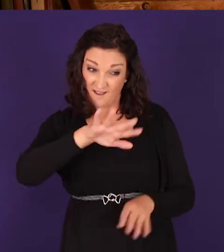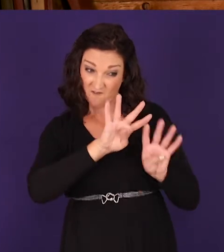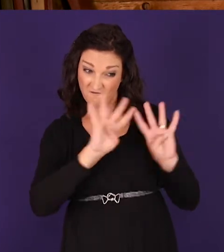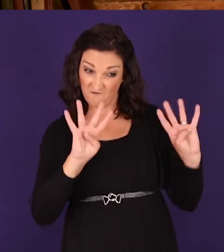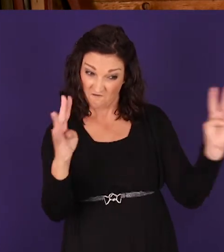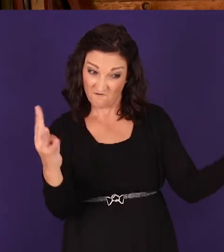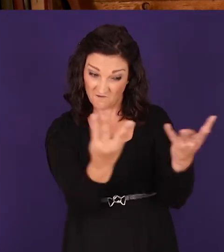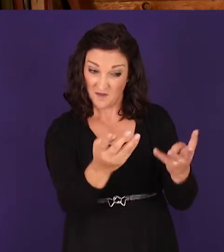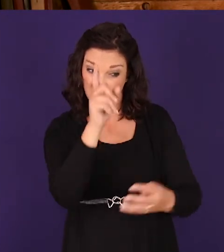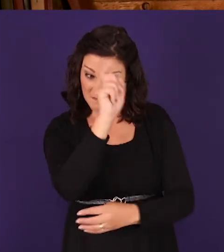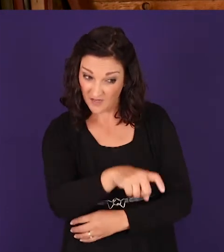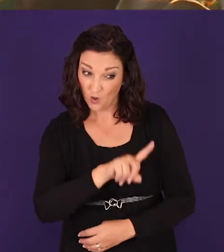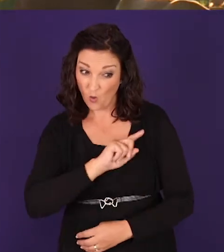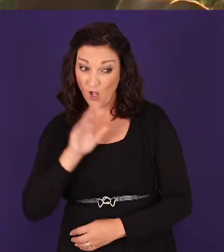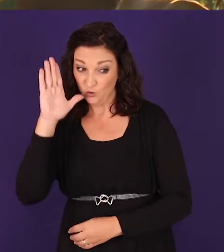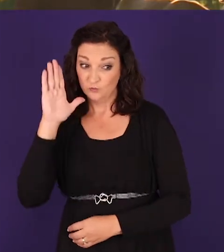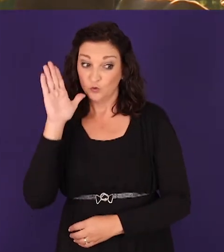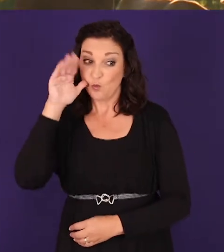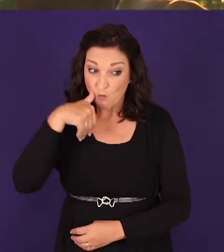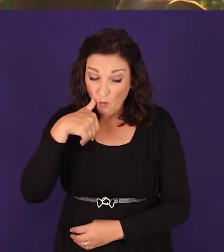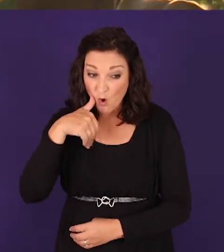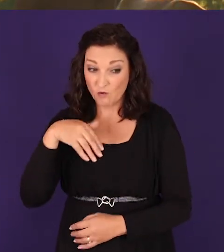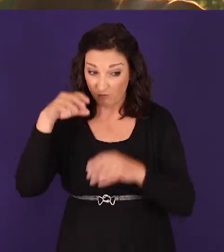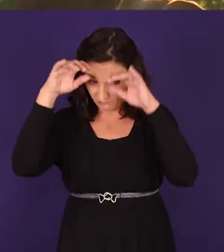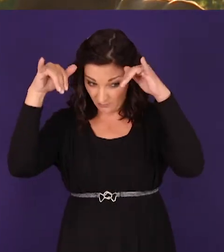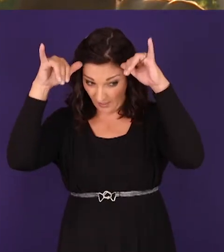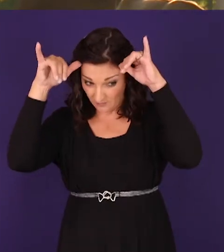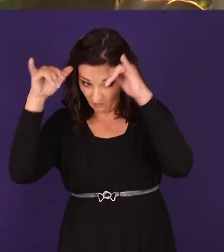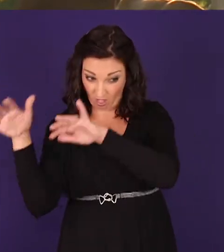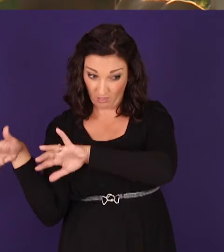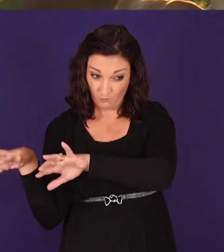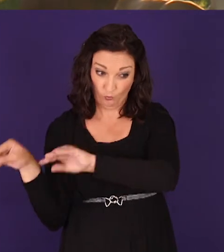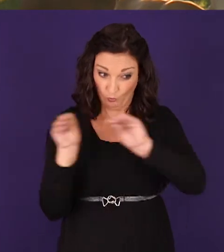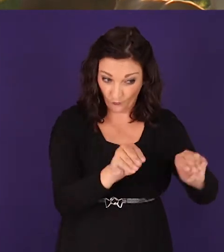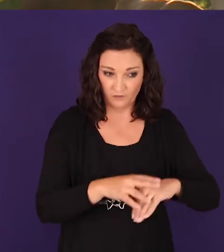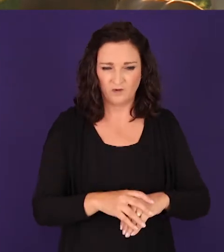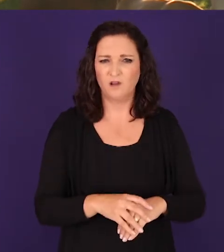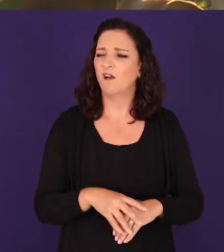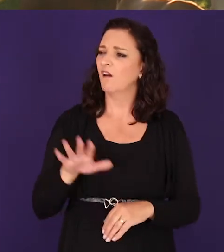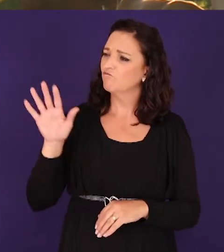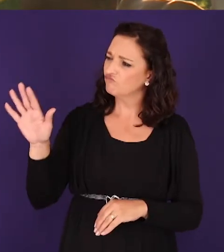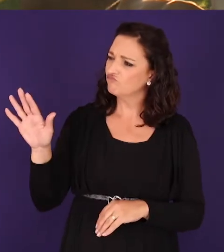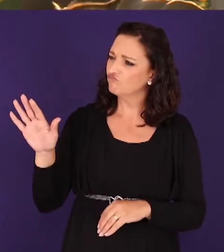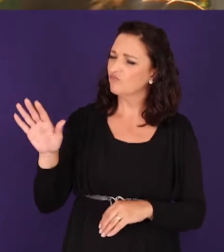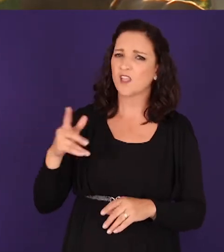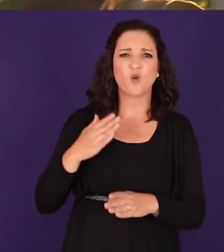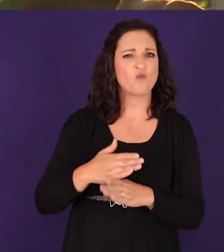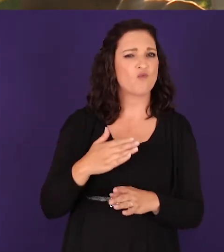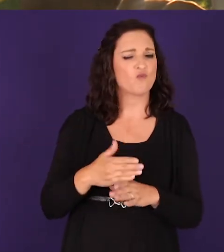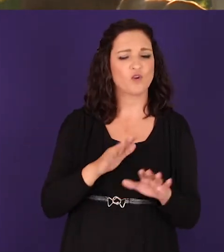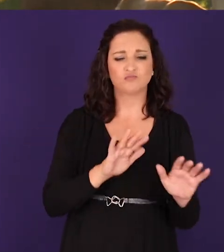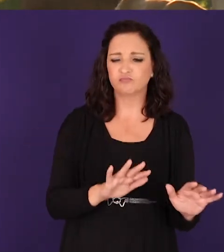this paddock it needs to be up tonight and he'd smile and say no problem and you know something he had it completely in hand